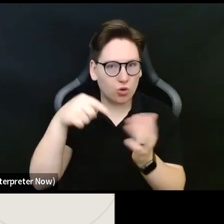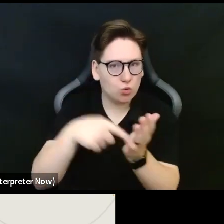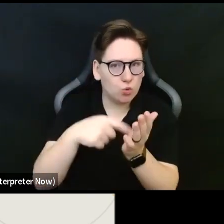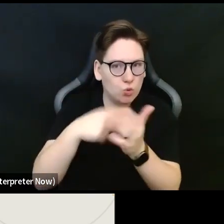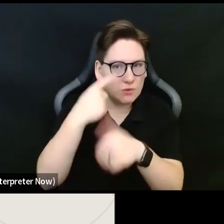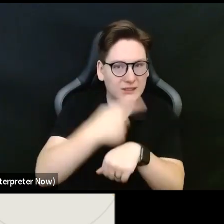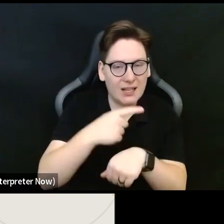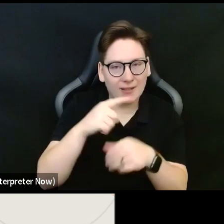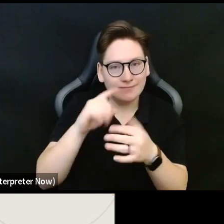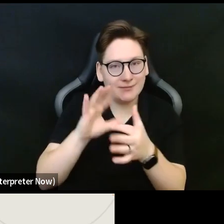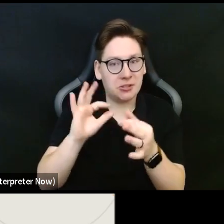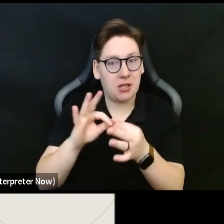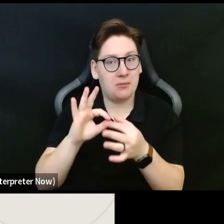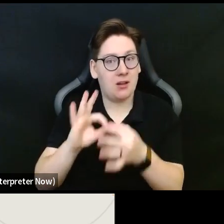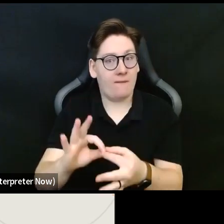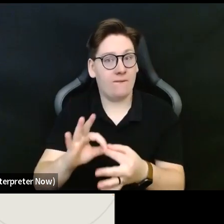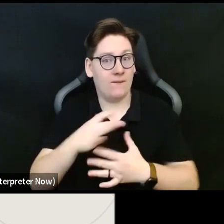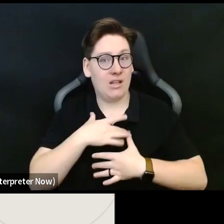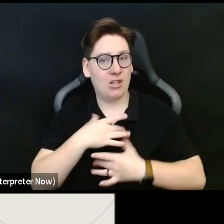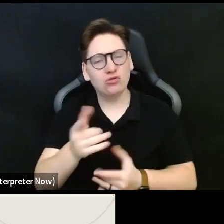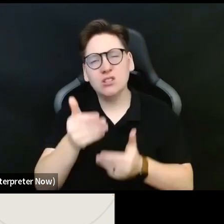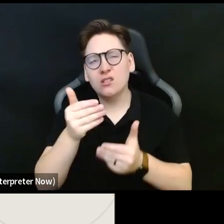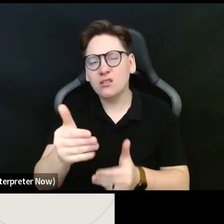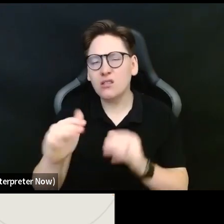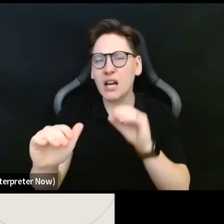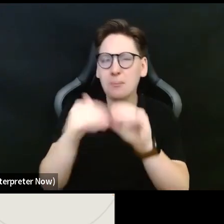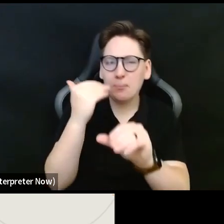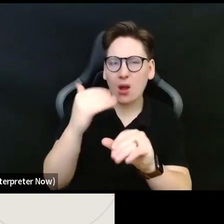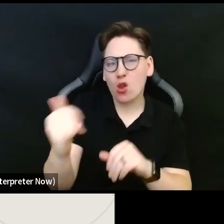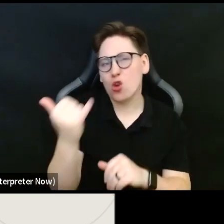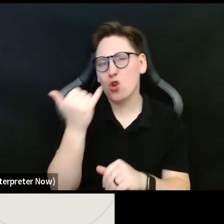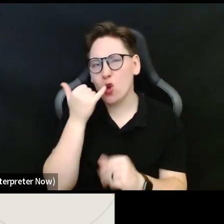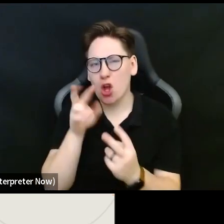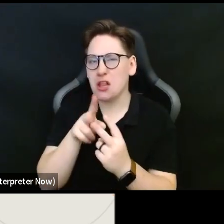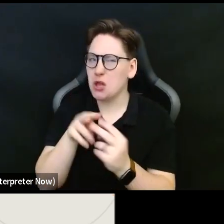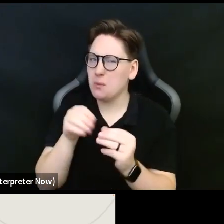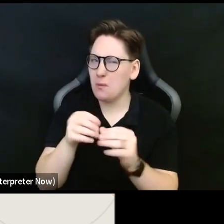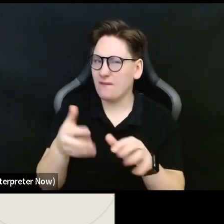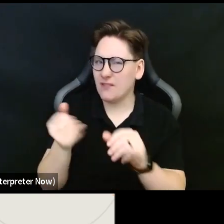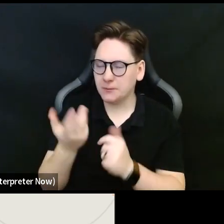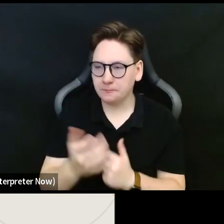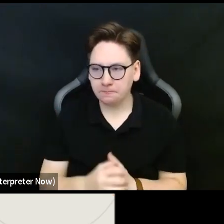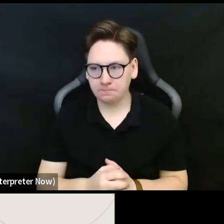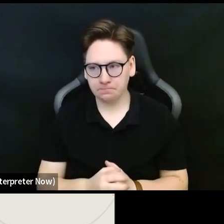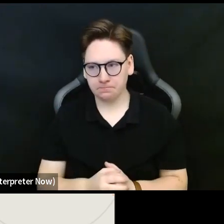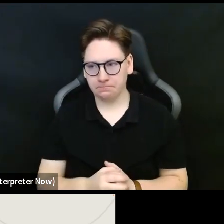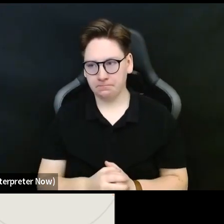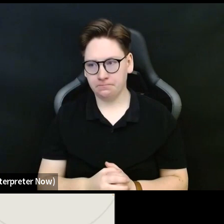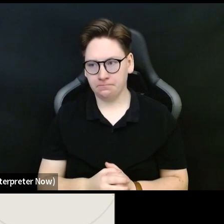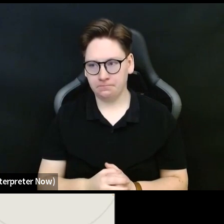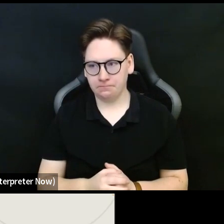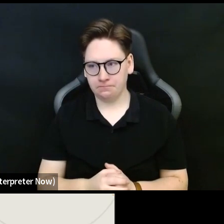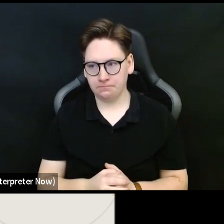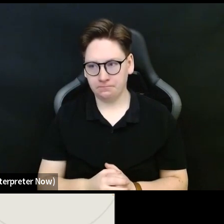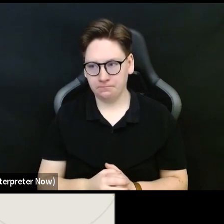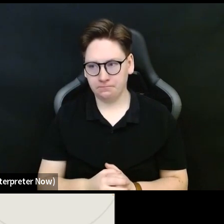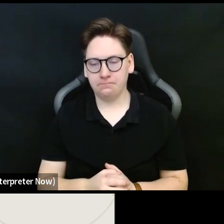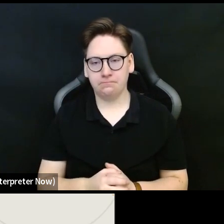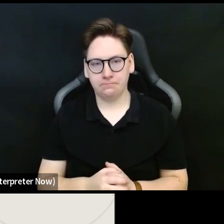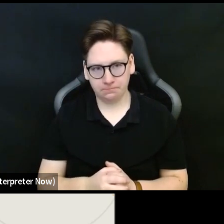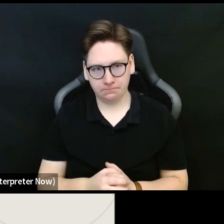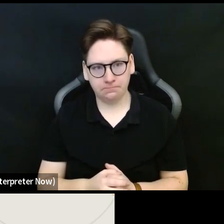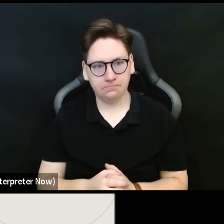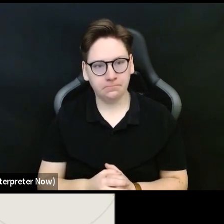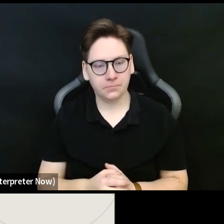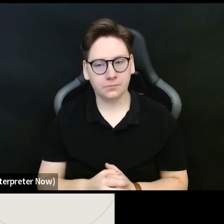we recommend you emailing or calling us instead. So now I believe if we